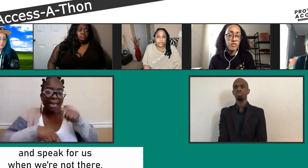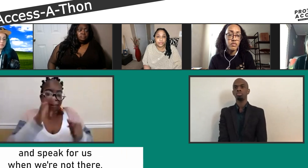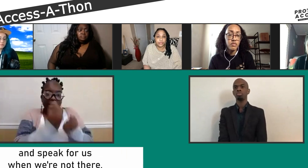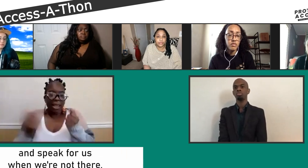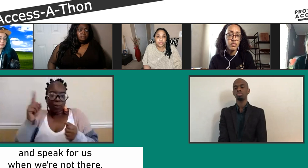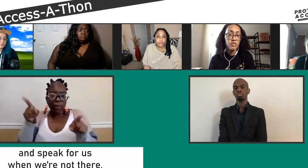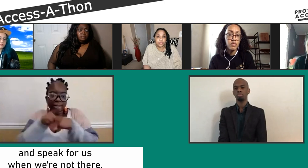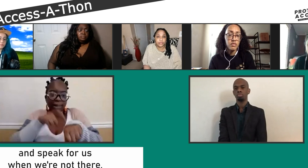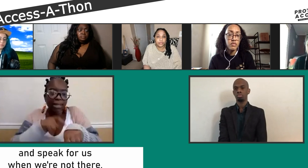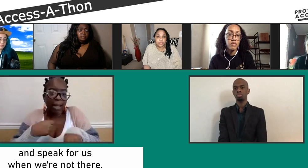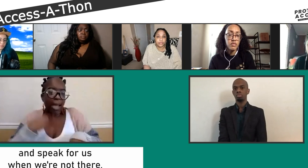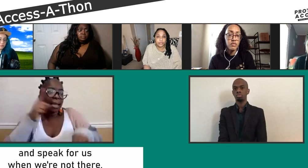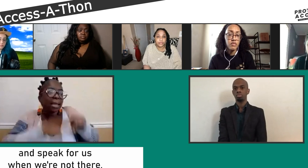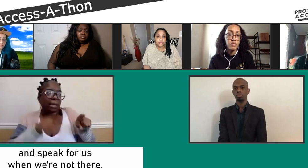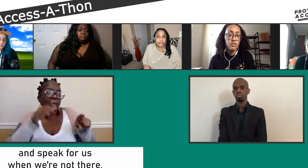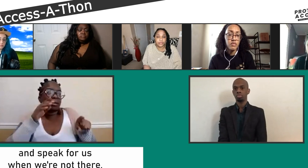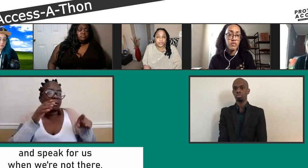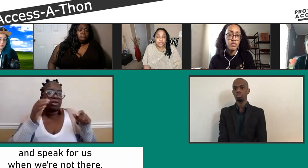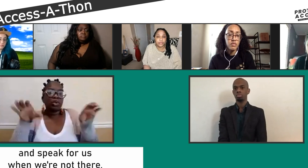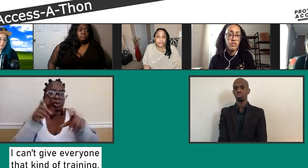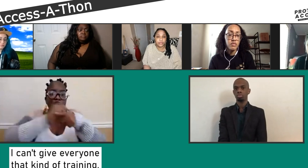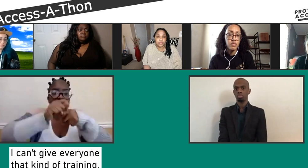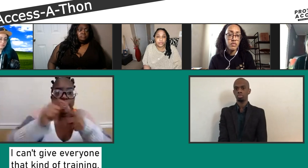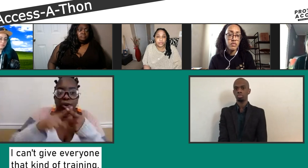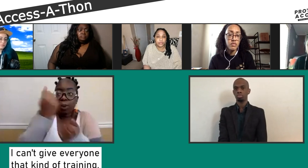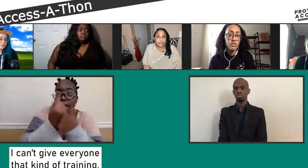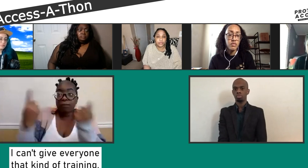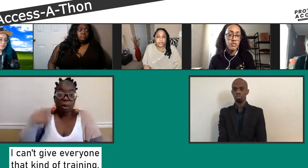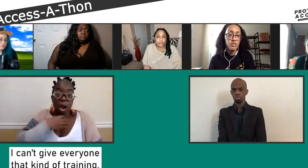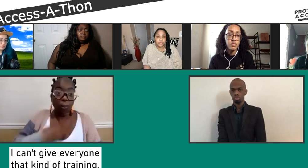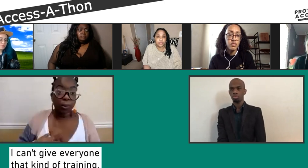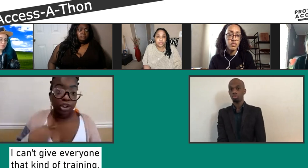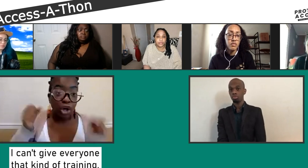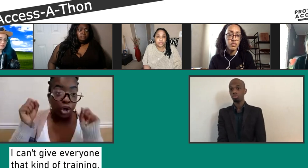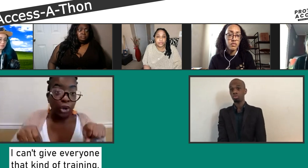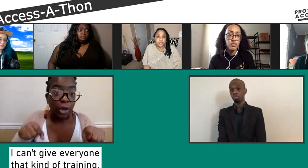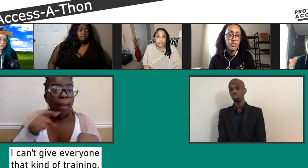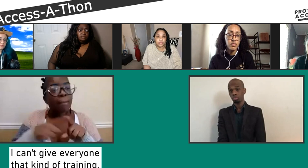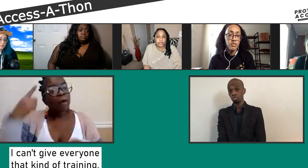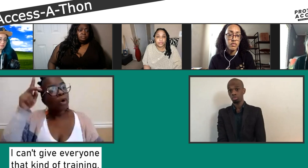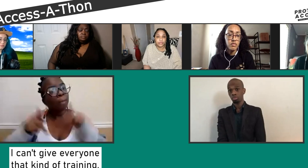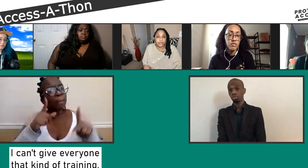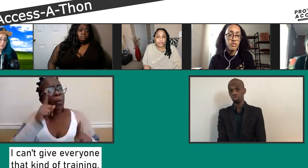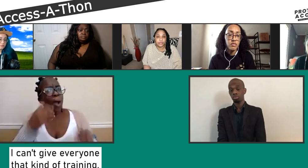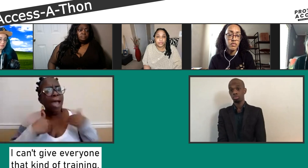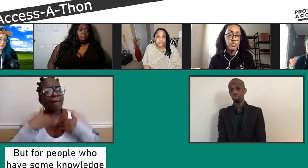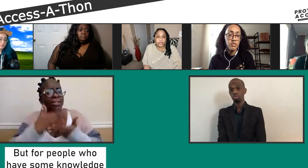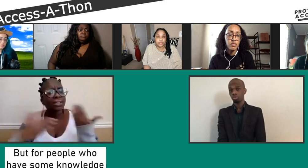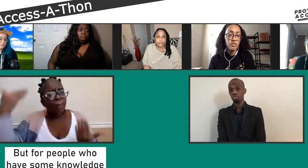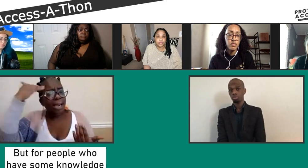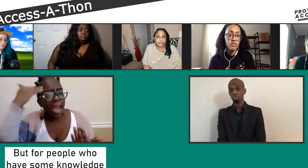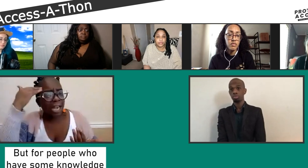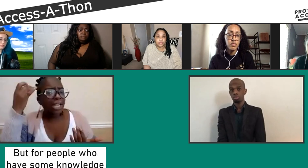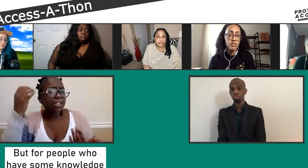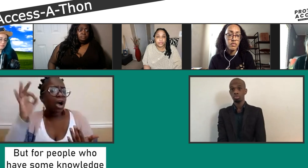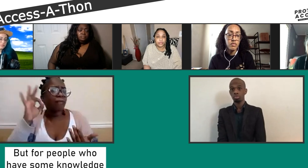it would help us out. And then at the same time, and I wish that I could be able to